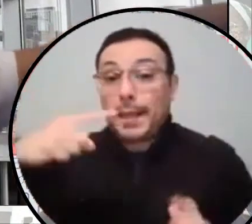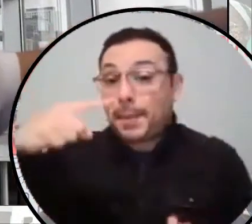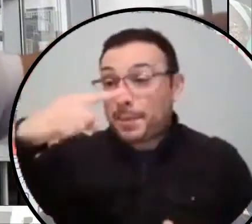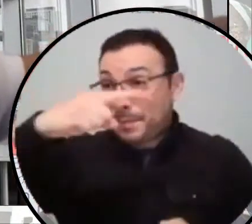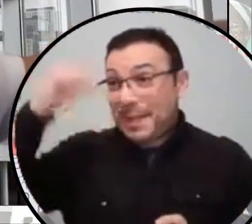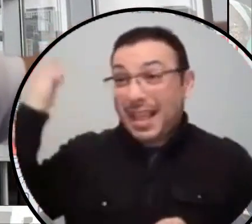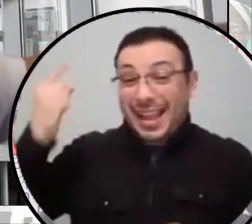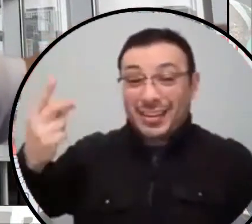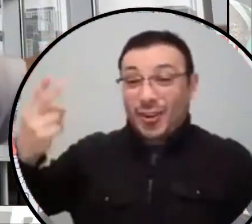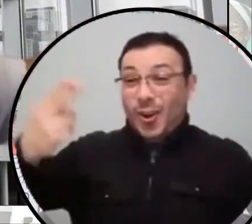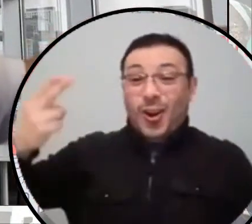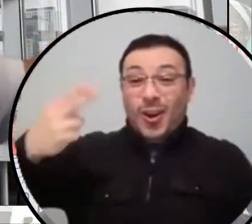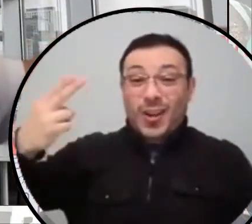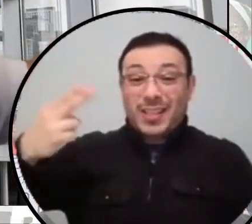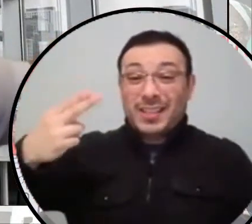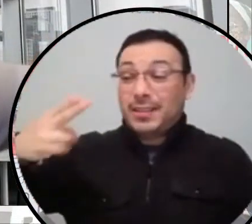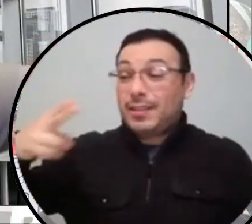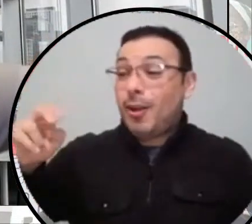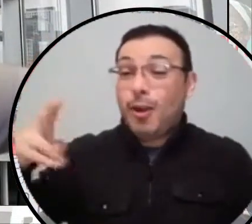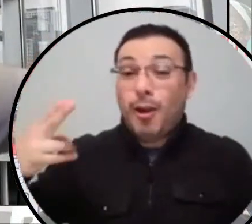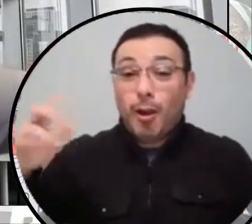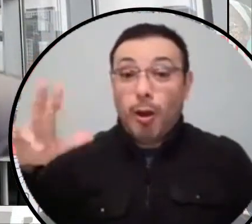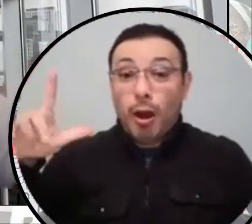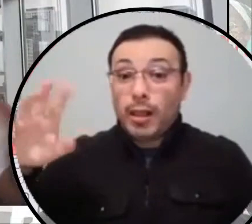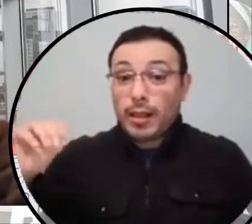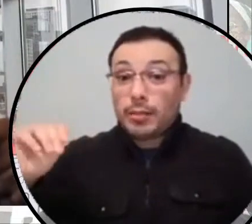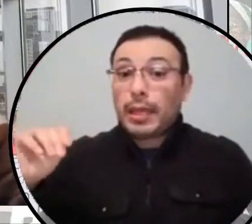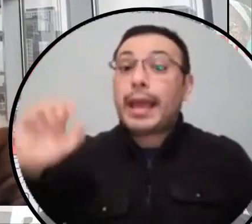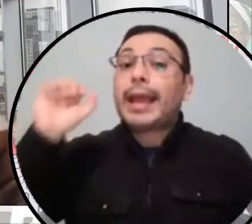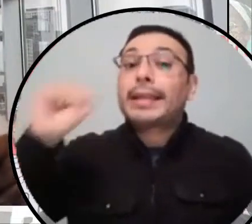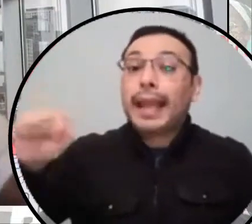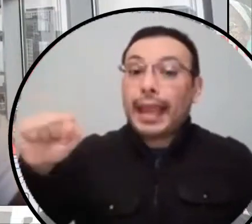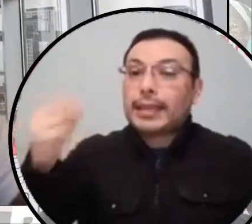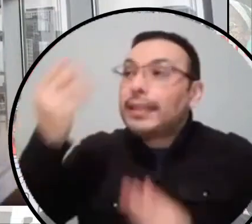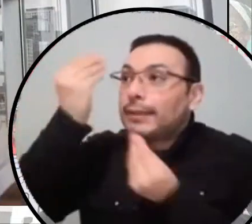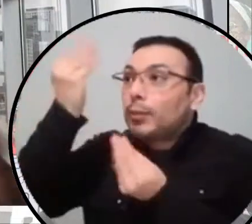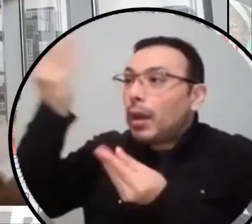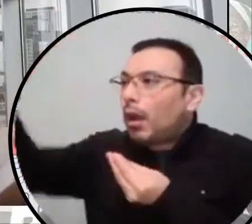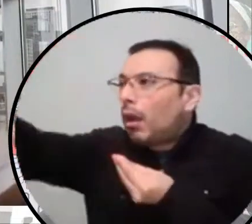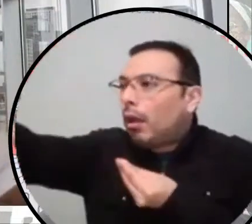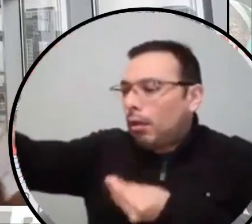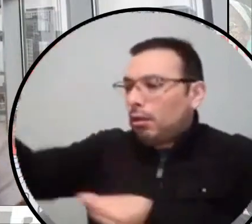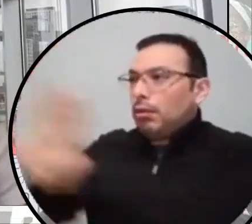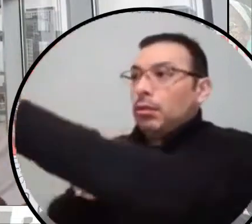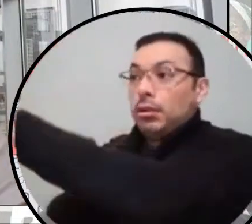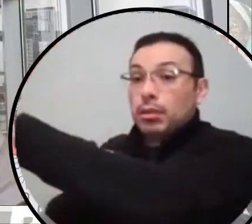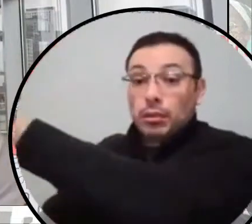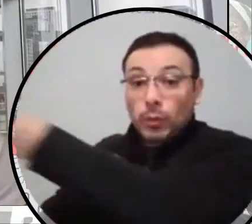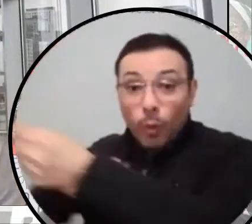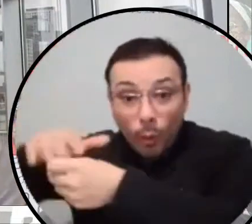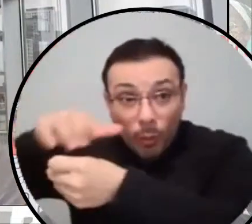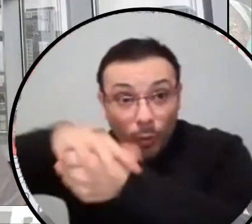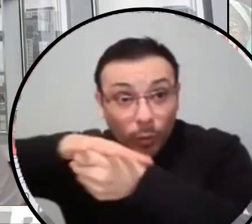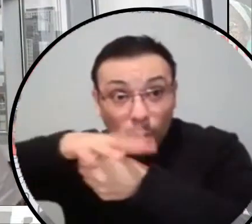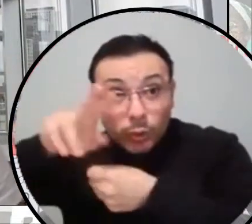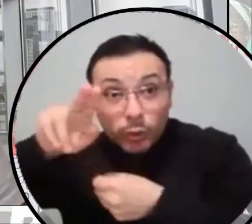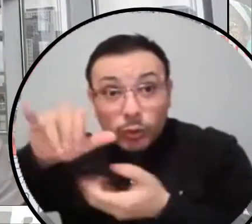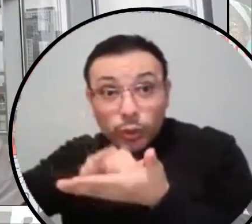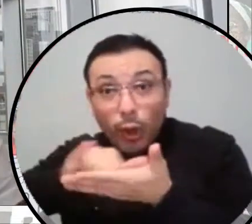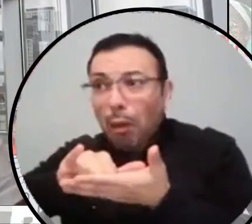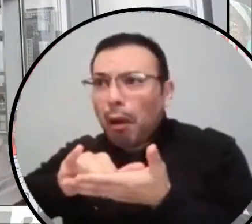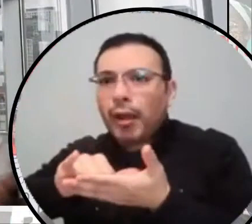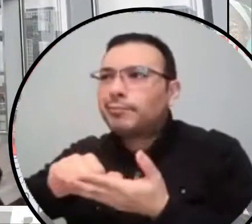information with a young white kid in, in, in, in, in Germany instantaneously, right? And they can share information in real time. Uh,